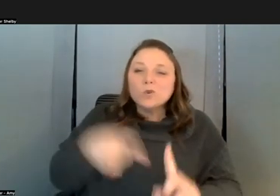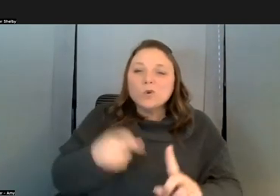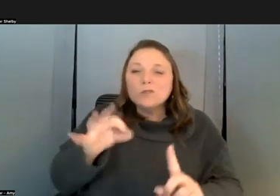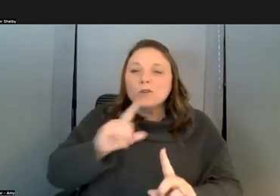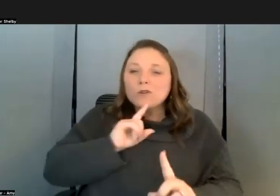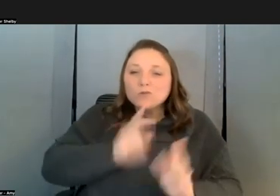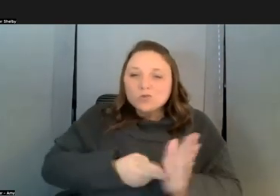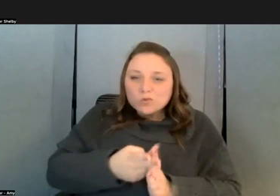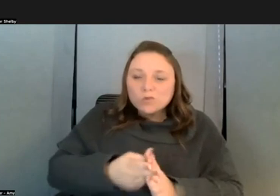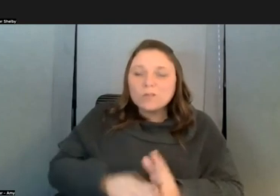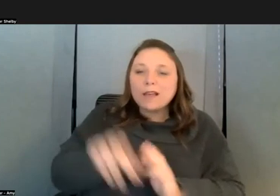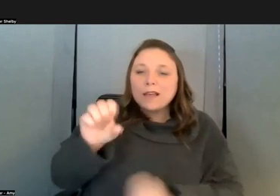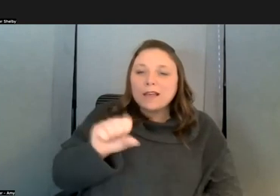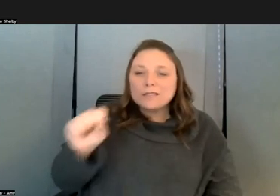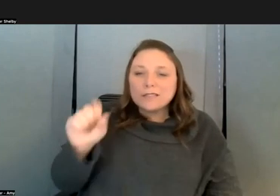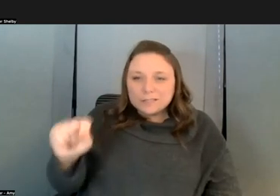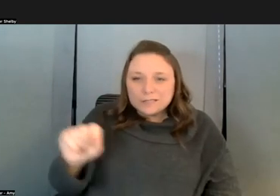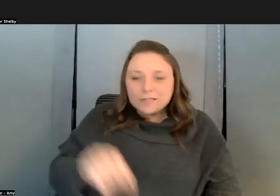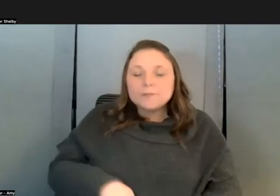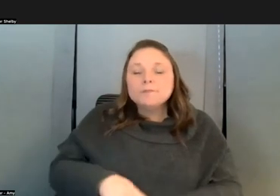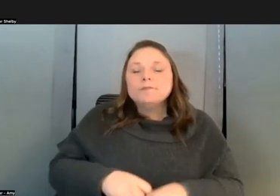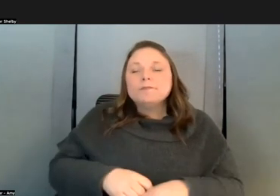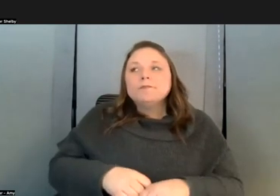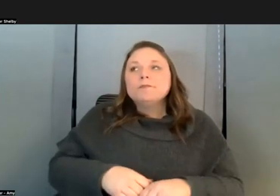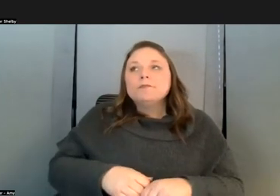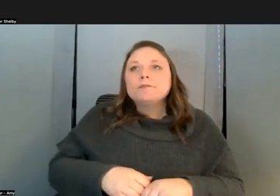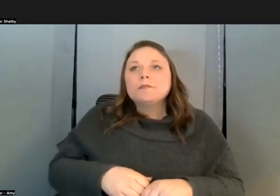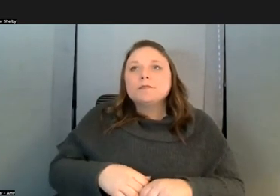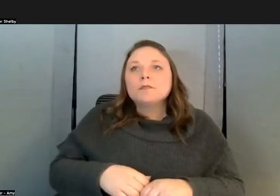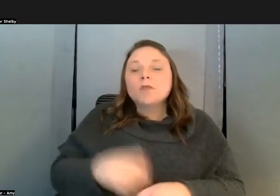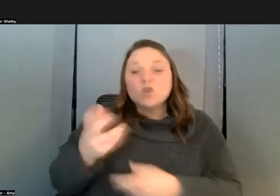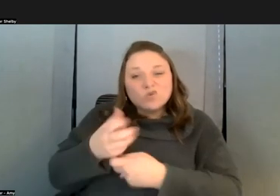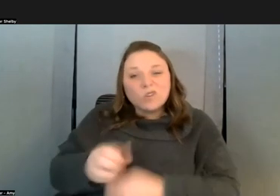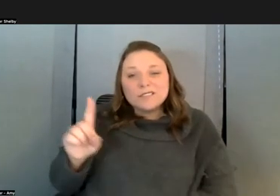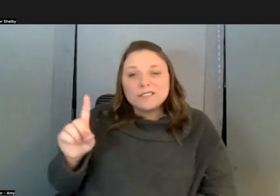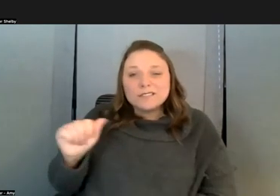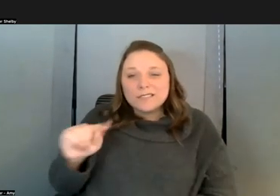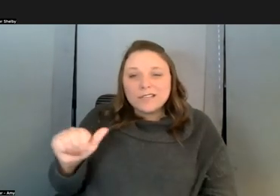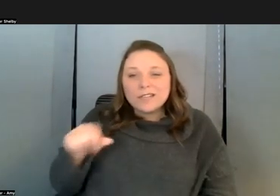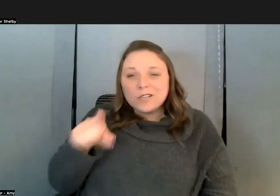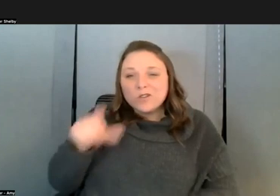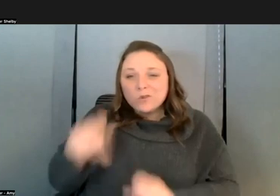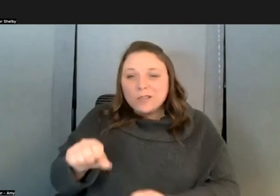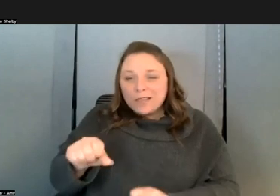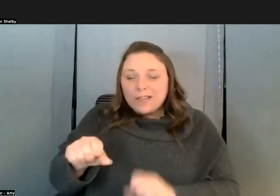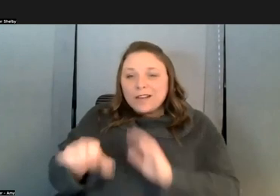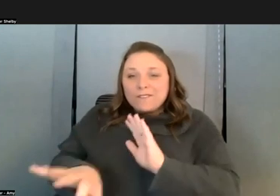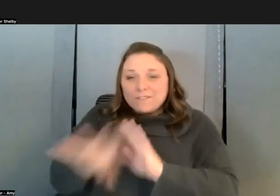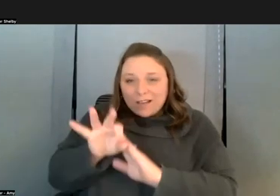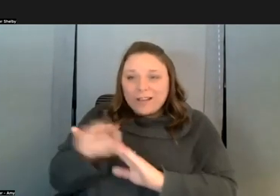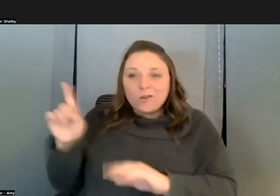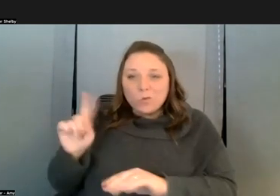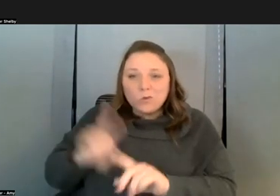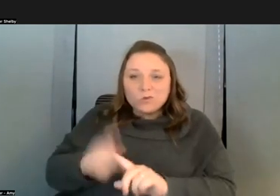and trusted data is data where you can trace the provenance of that data back